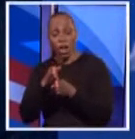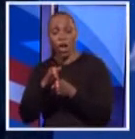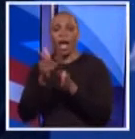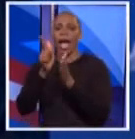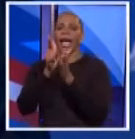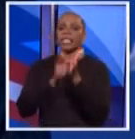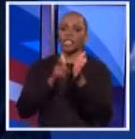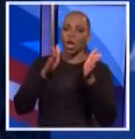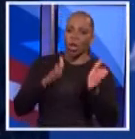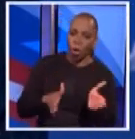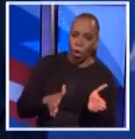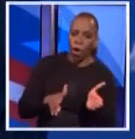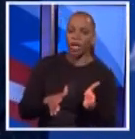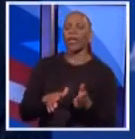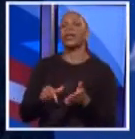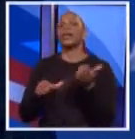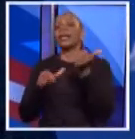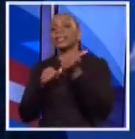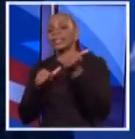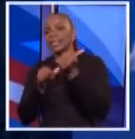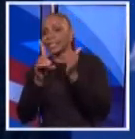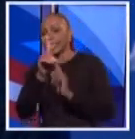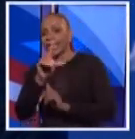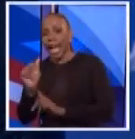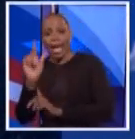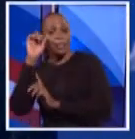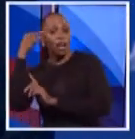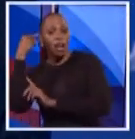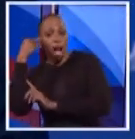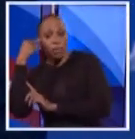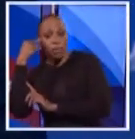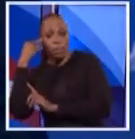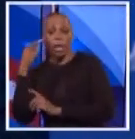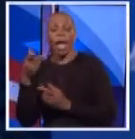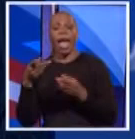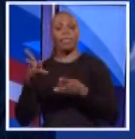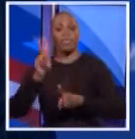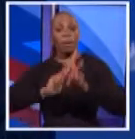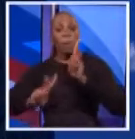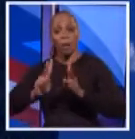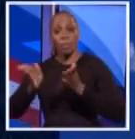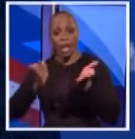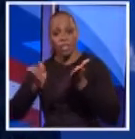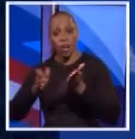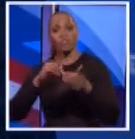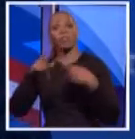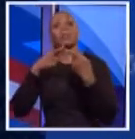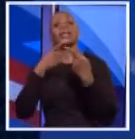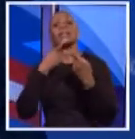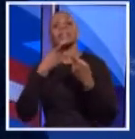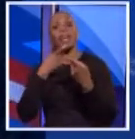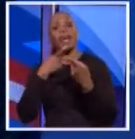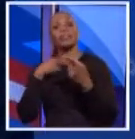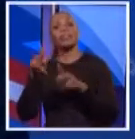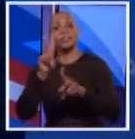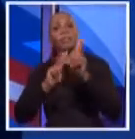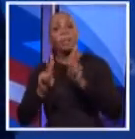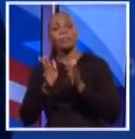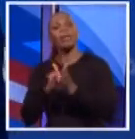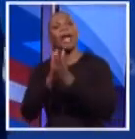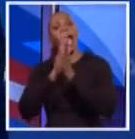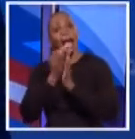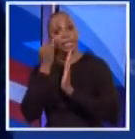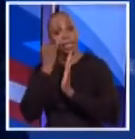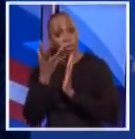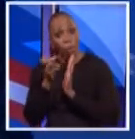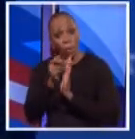district attorney, as attorney general, as governor, I serve to the public. And when I say to the public and I speak to voters and I ask them if they want me to come back, they say,